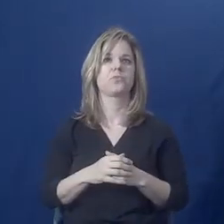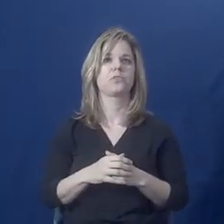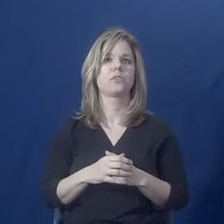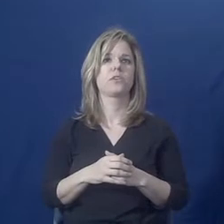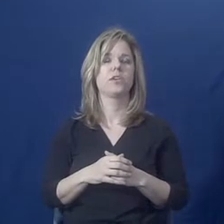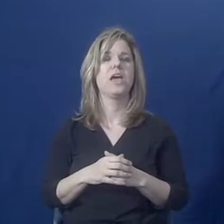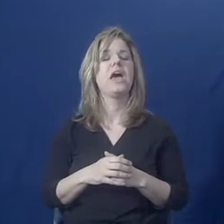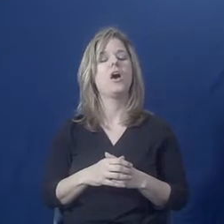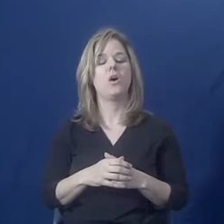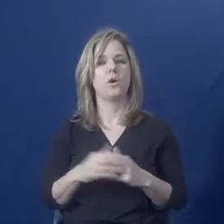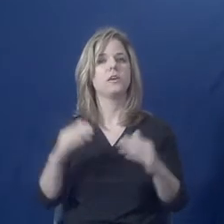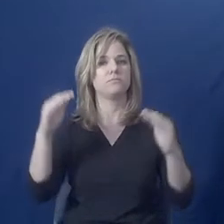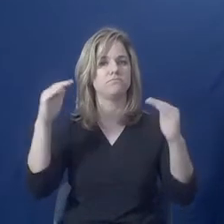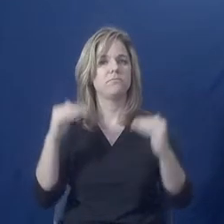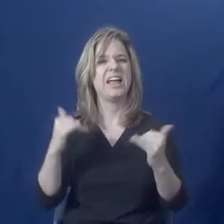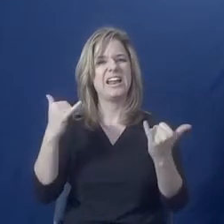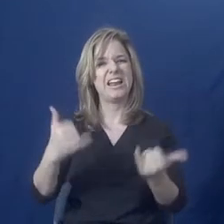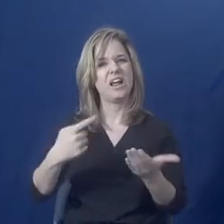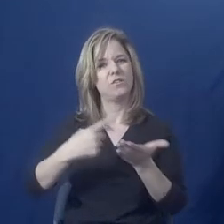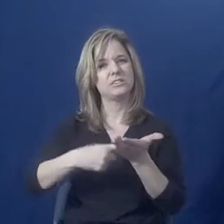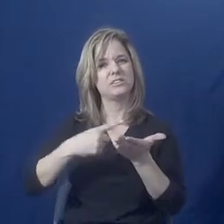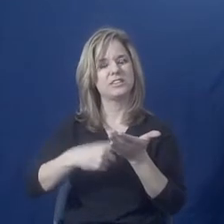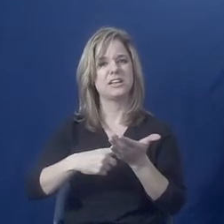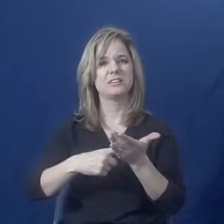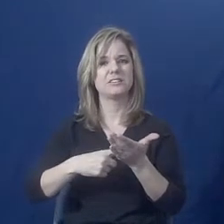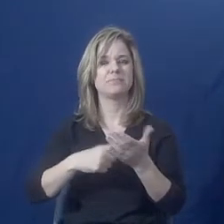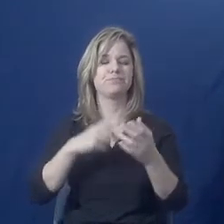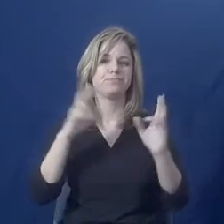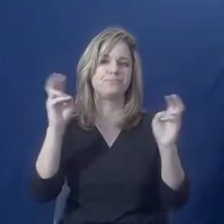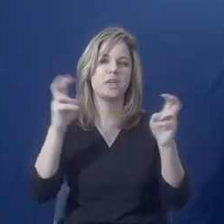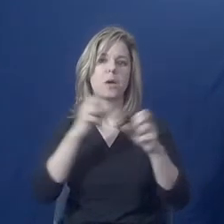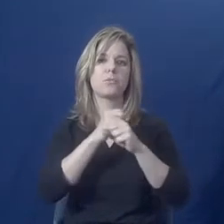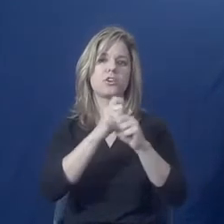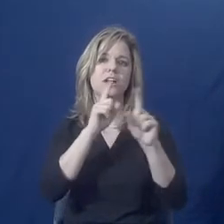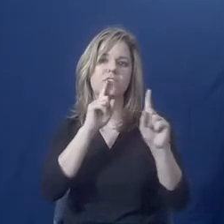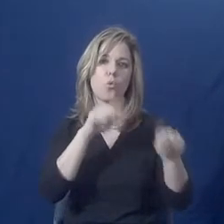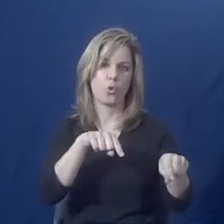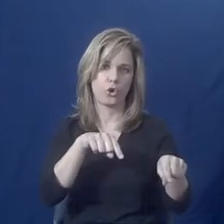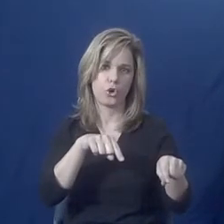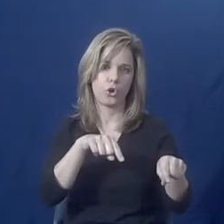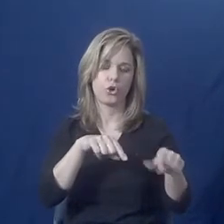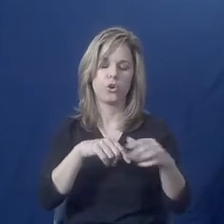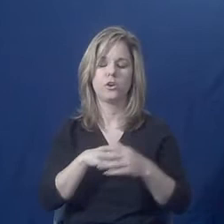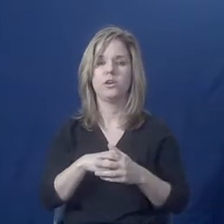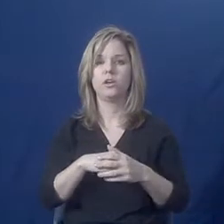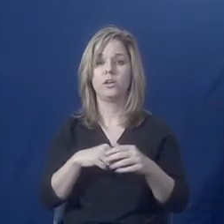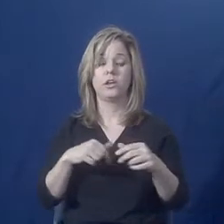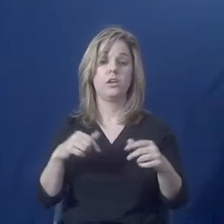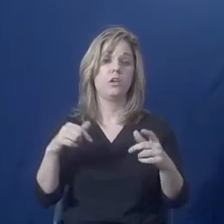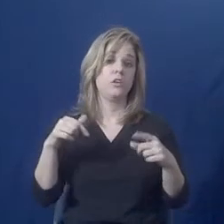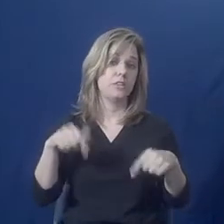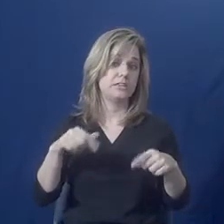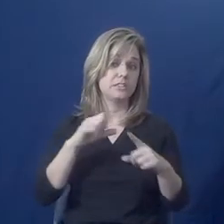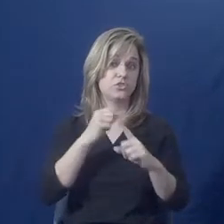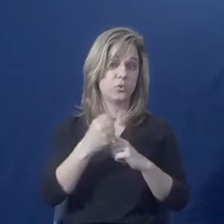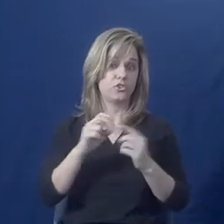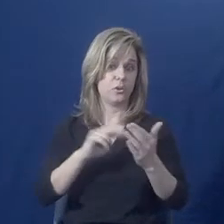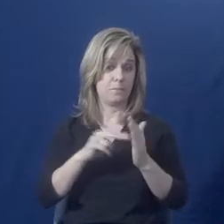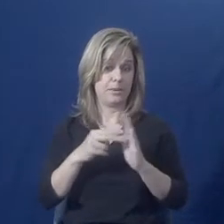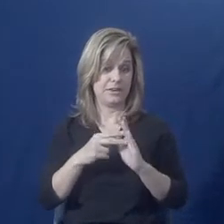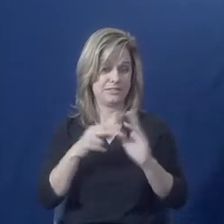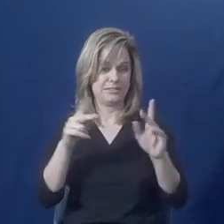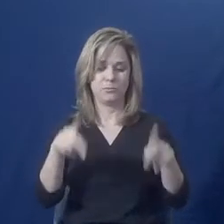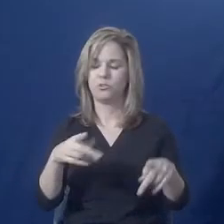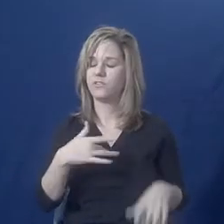decided that this abuse is putting them at